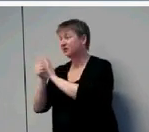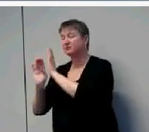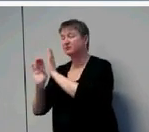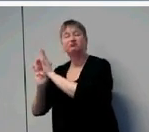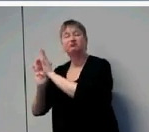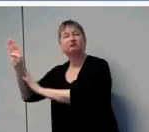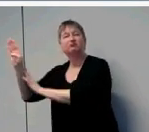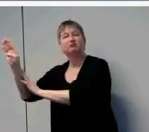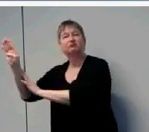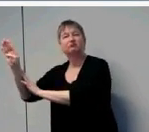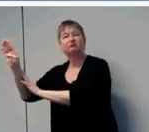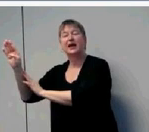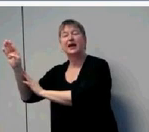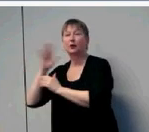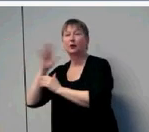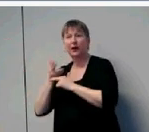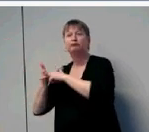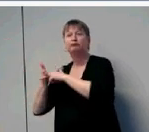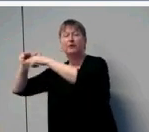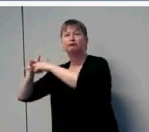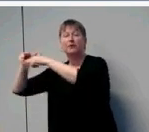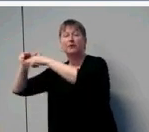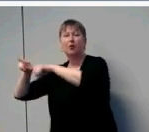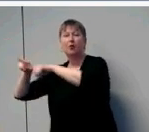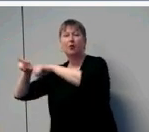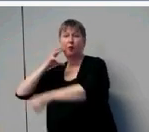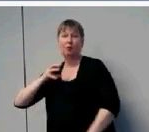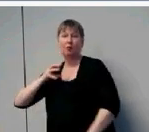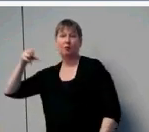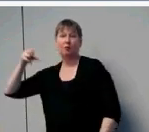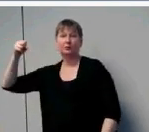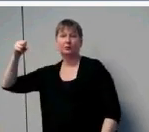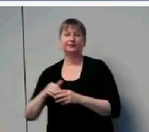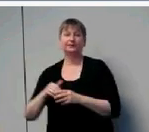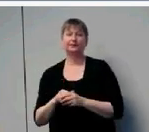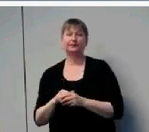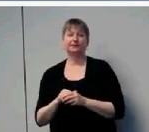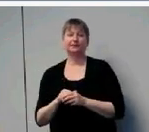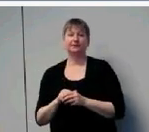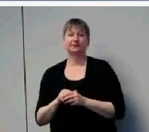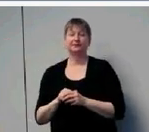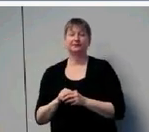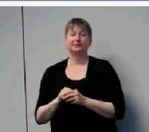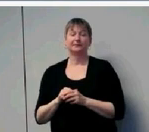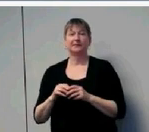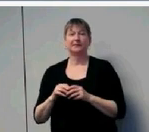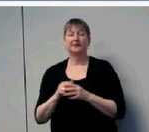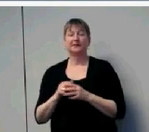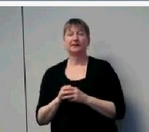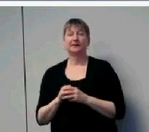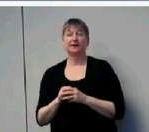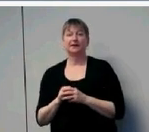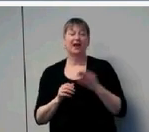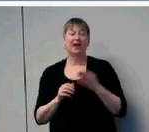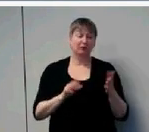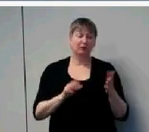greater as it accumulates over time. They had better skills than kids who were wearing their hearing aids less often.